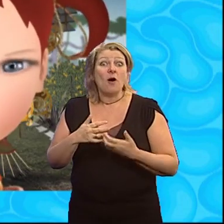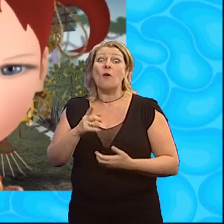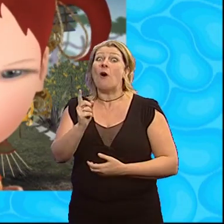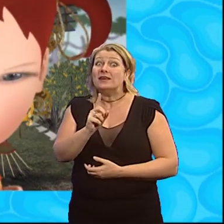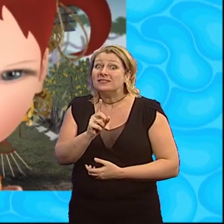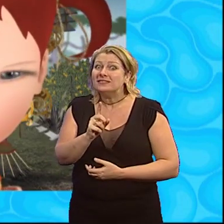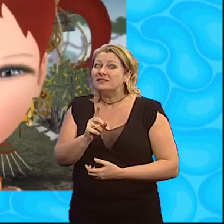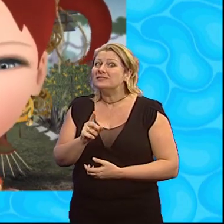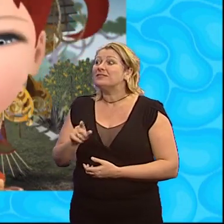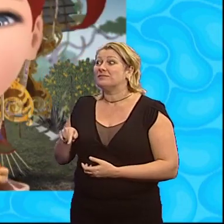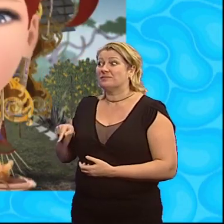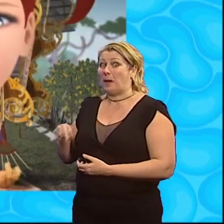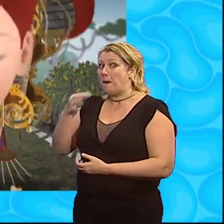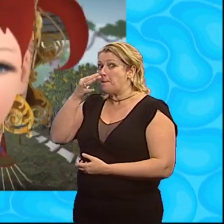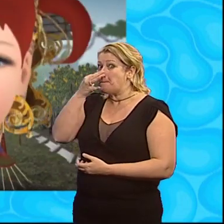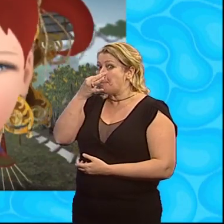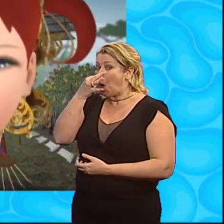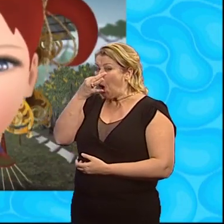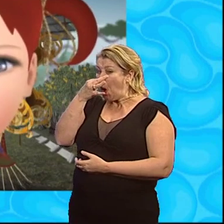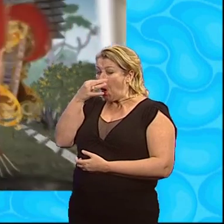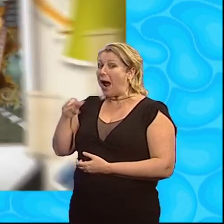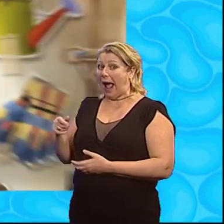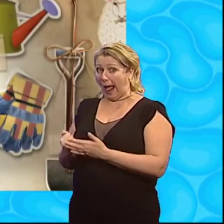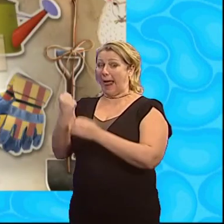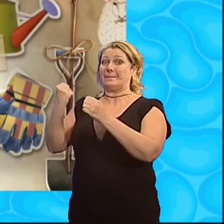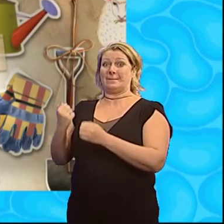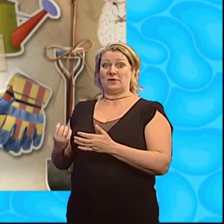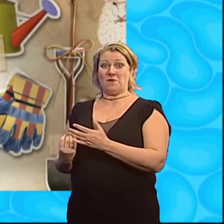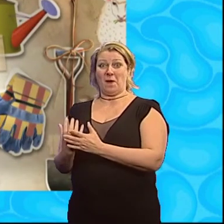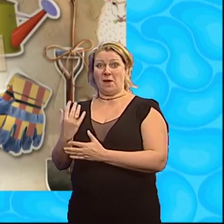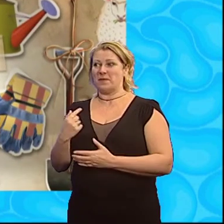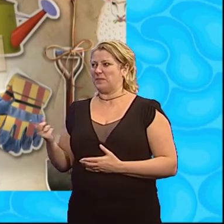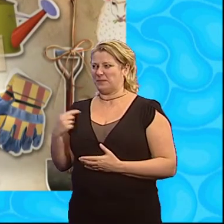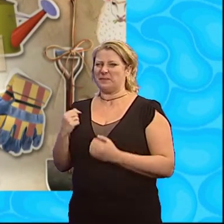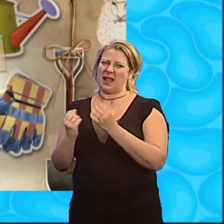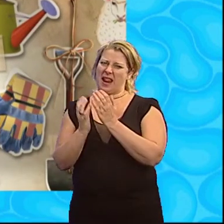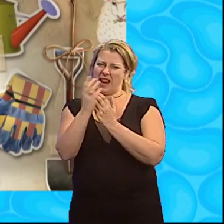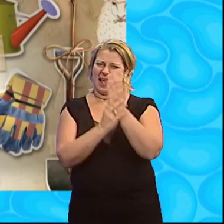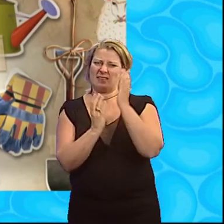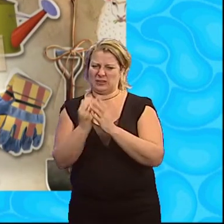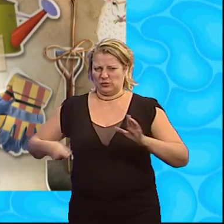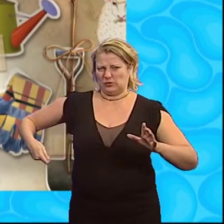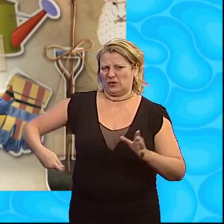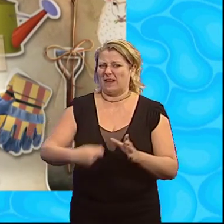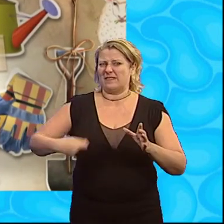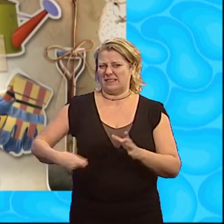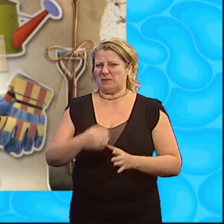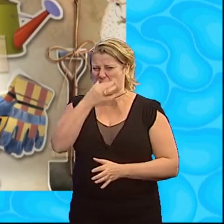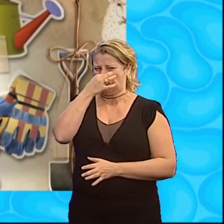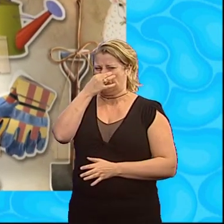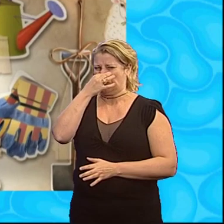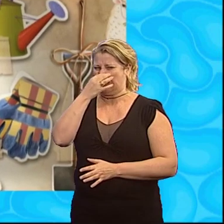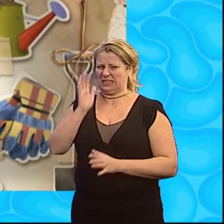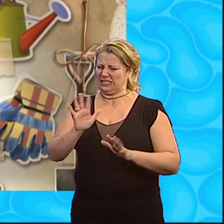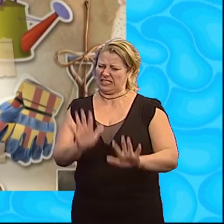or not It's because of their poo I always wear gloves and use a shovel when I'm working with poo You